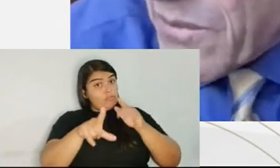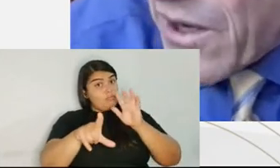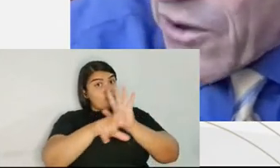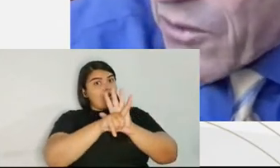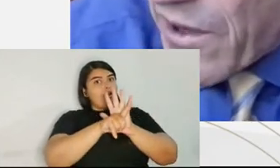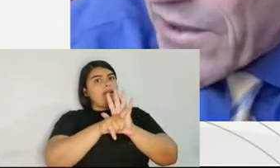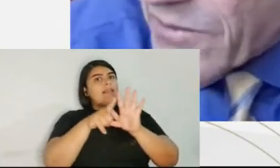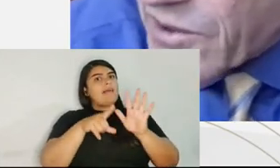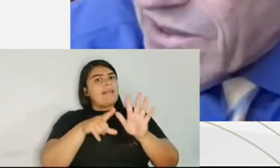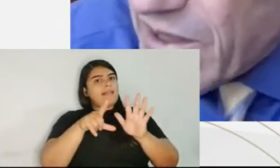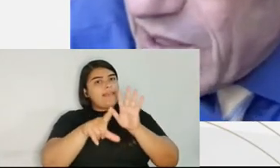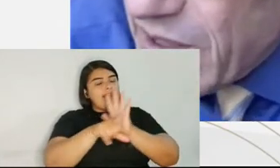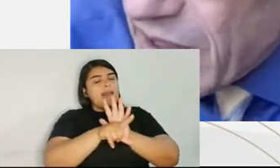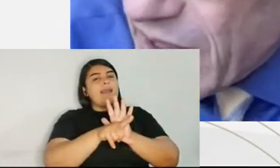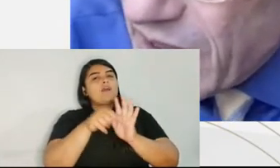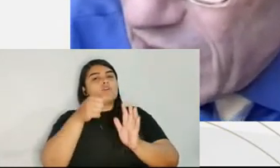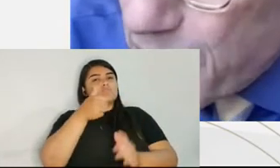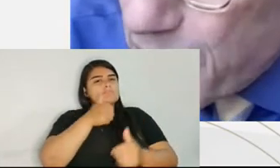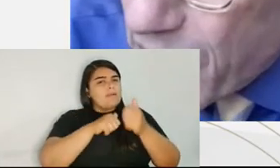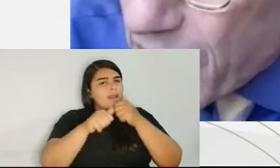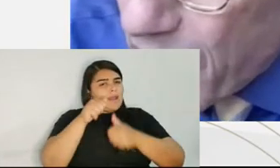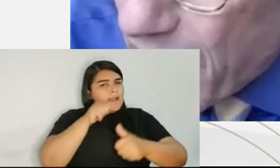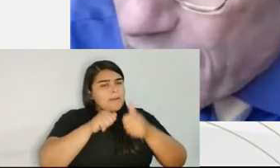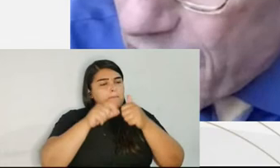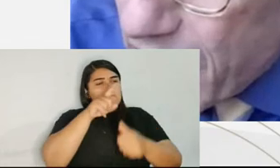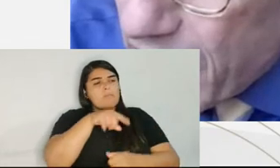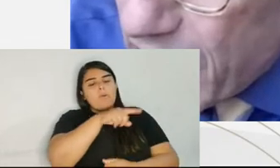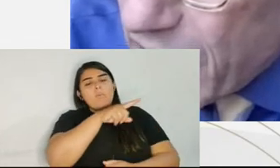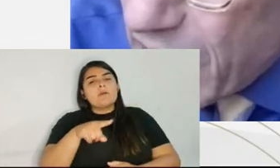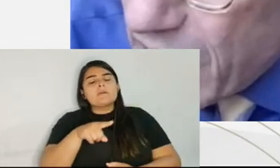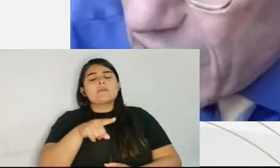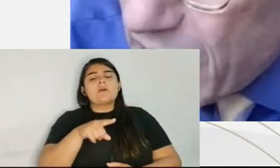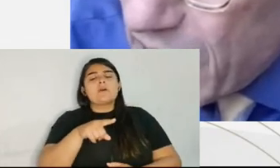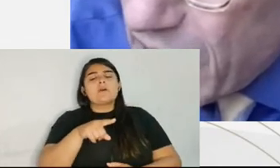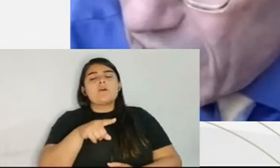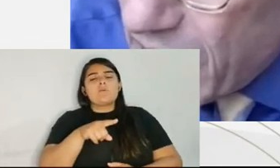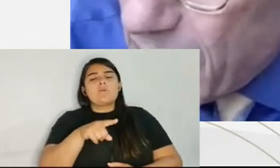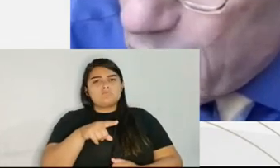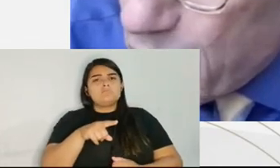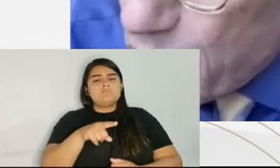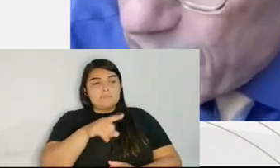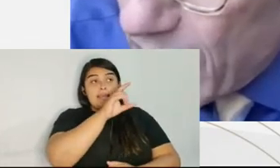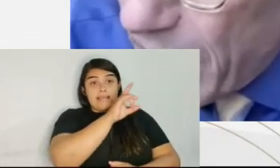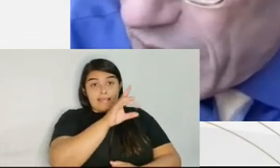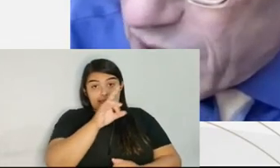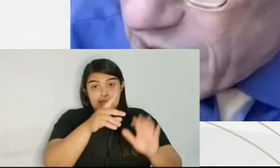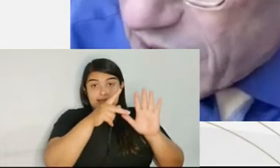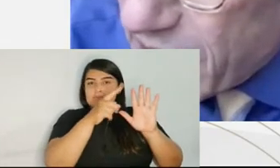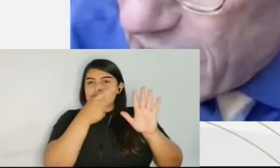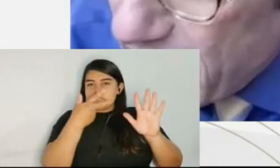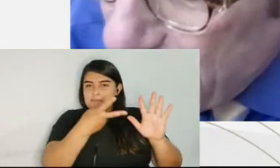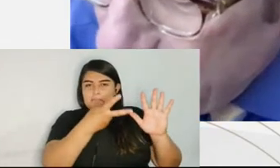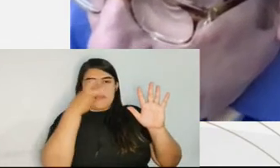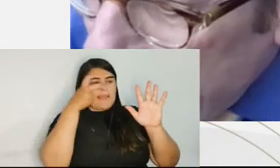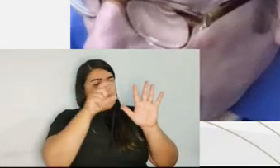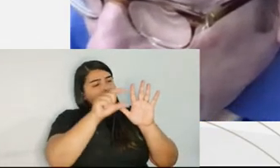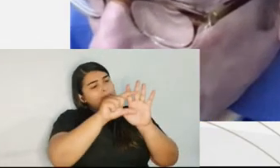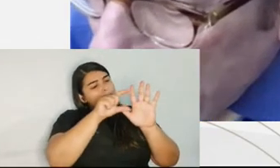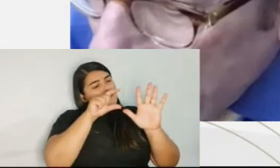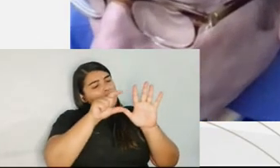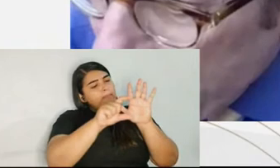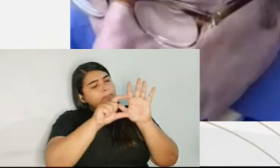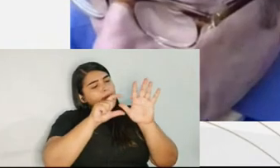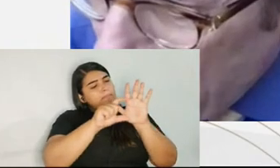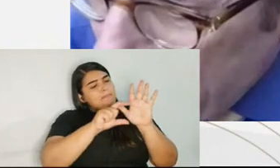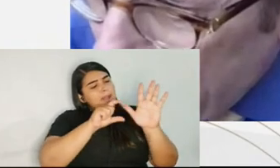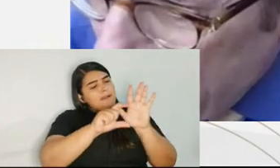paragraphs, and each paragraph alleges a